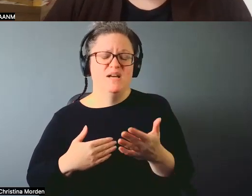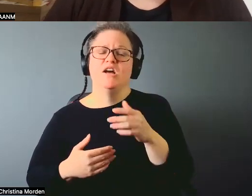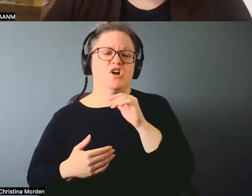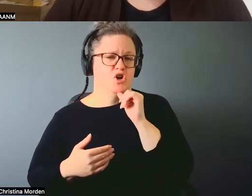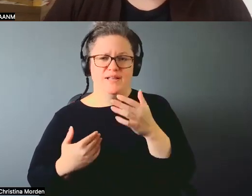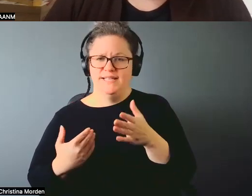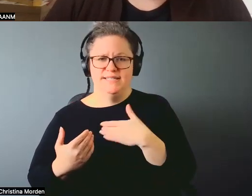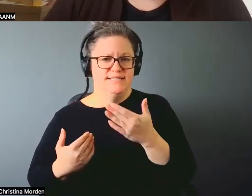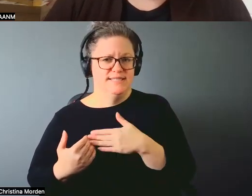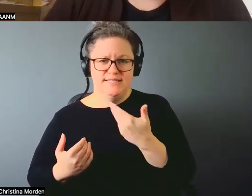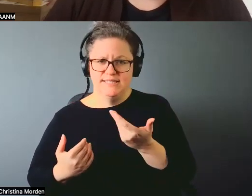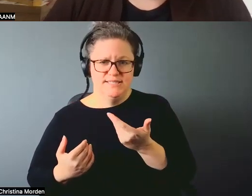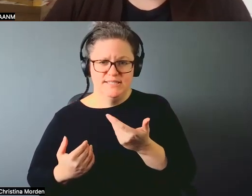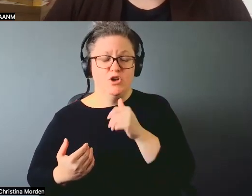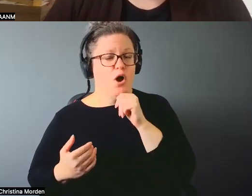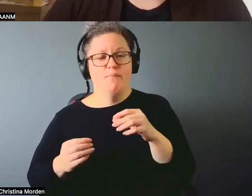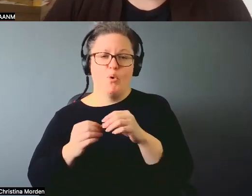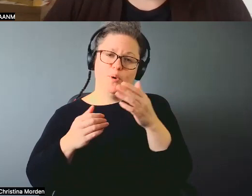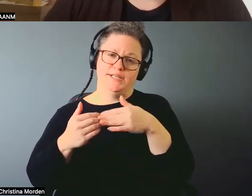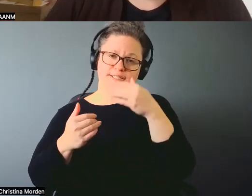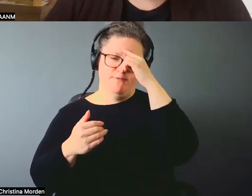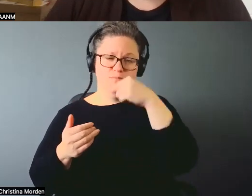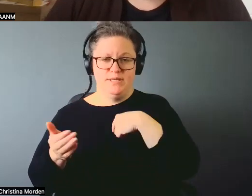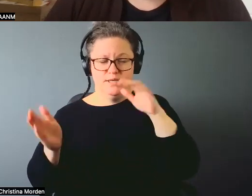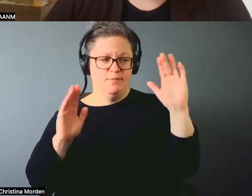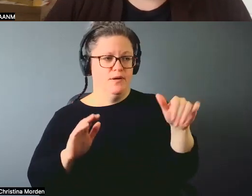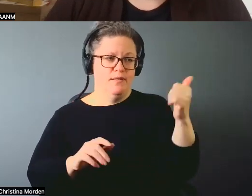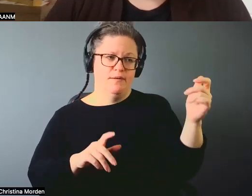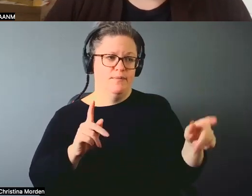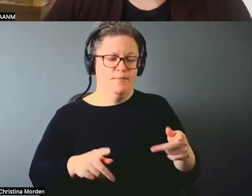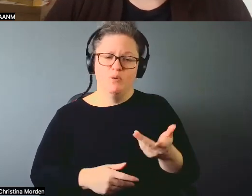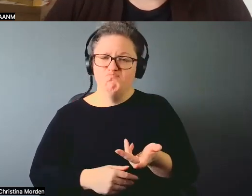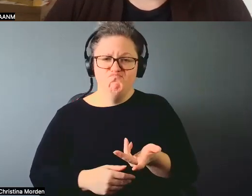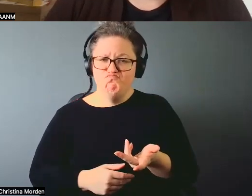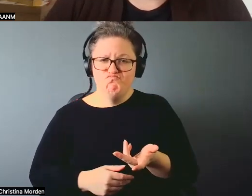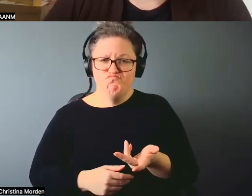easy. Wasn't easier for me than anyone else. No.